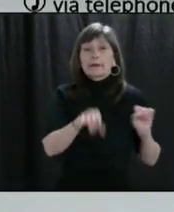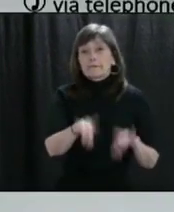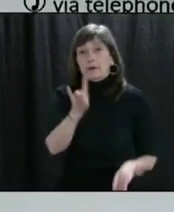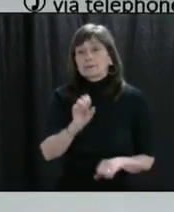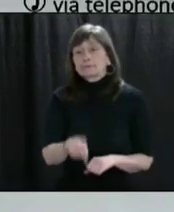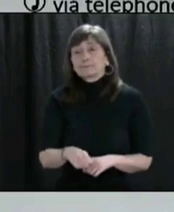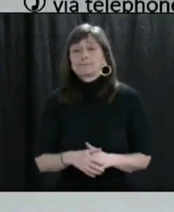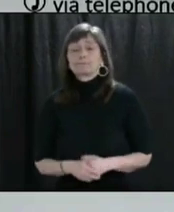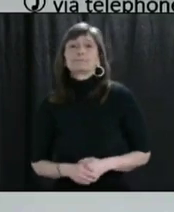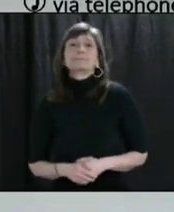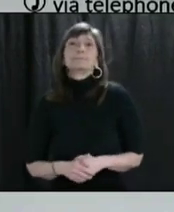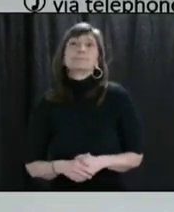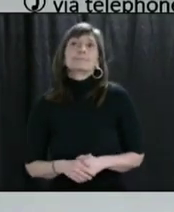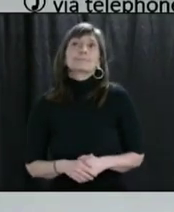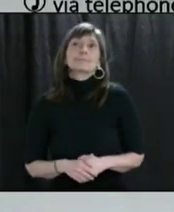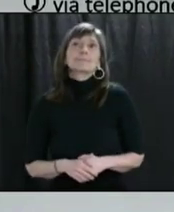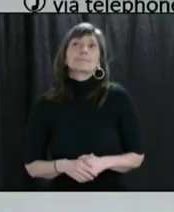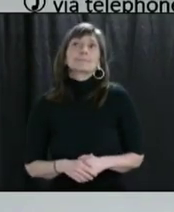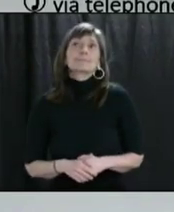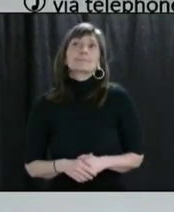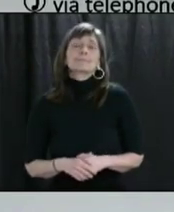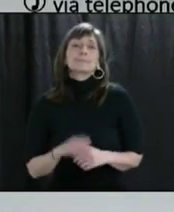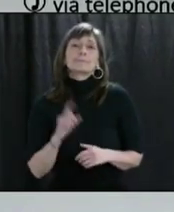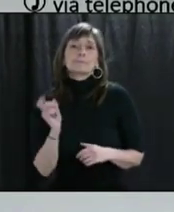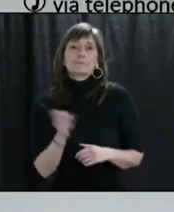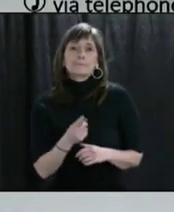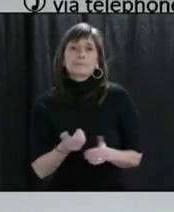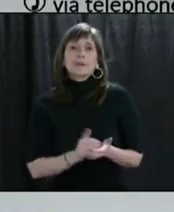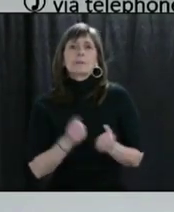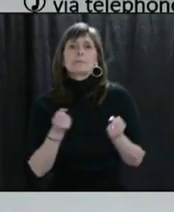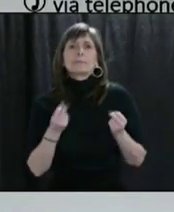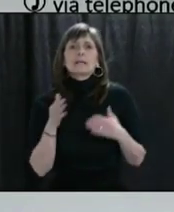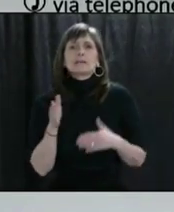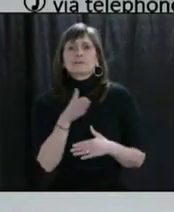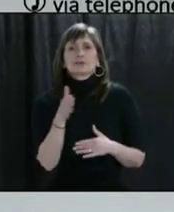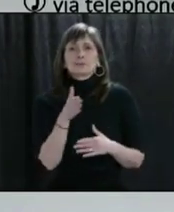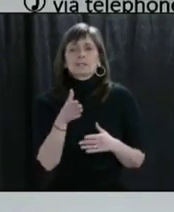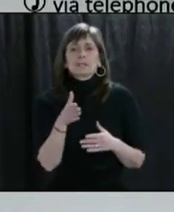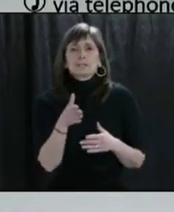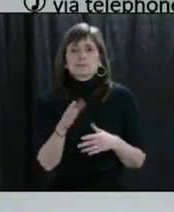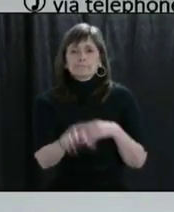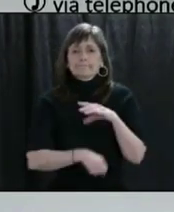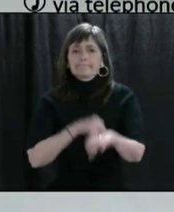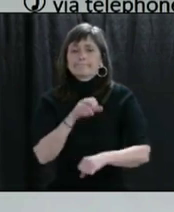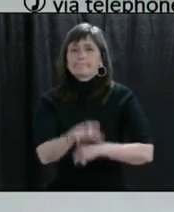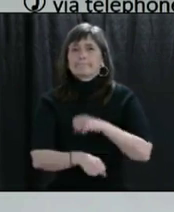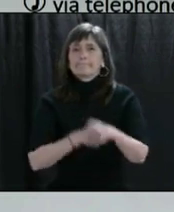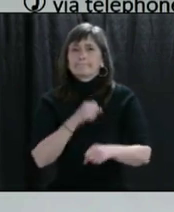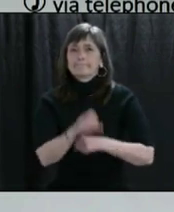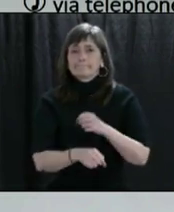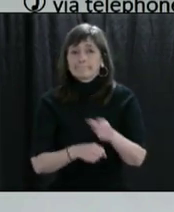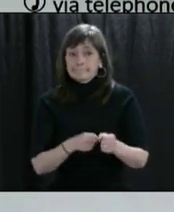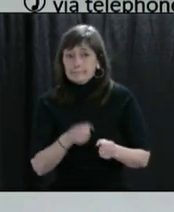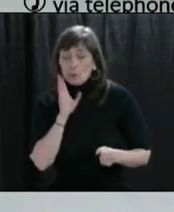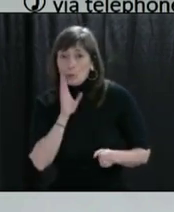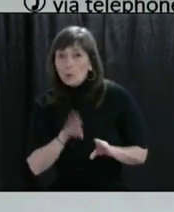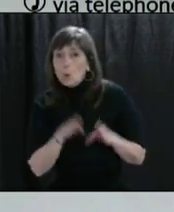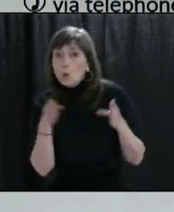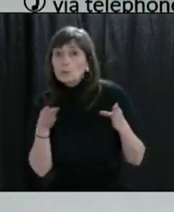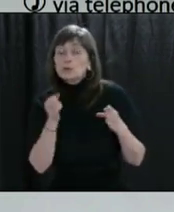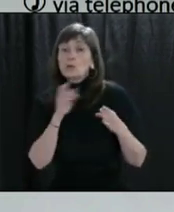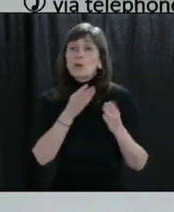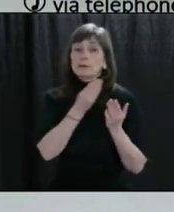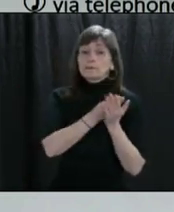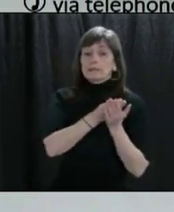Thank you. I'm hearing from a lot of fishermen. They're wondering, is the fishery going to open, or is aid going to be given